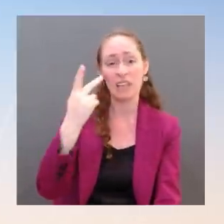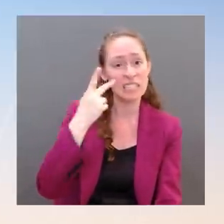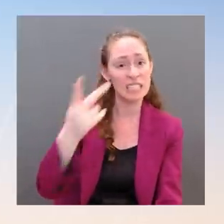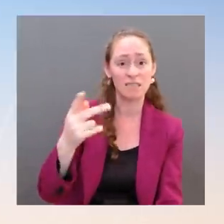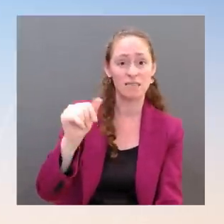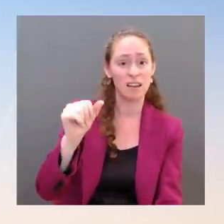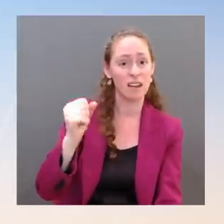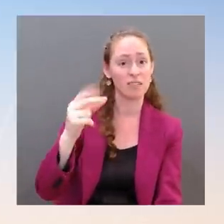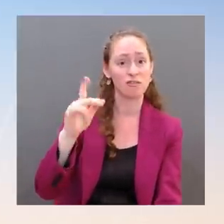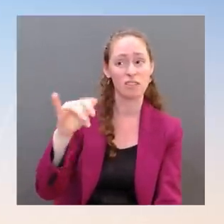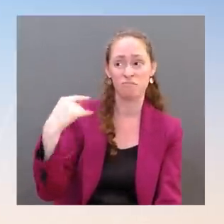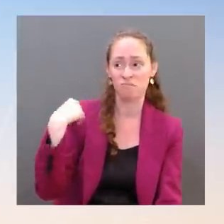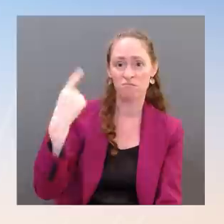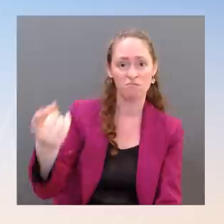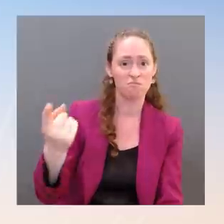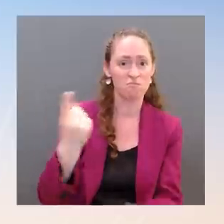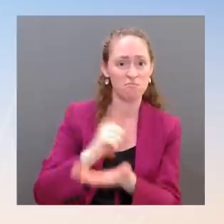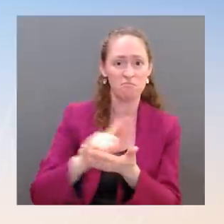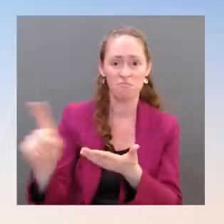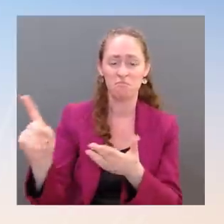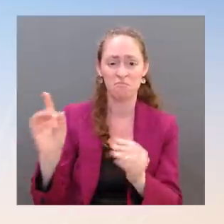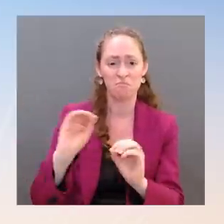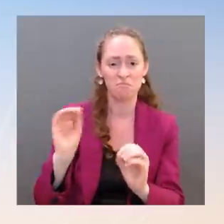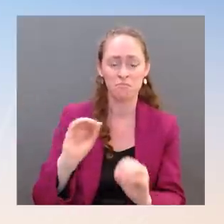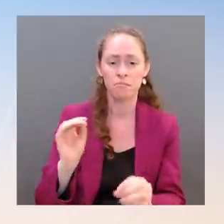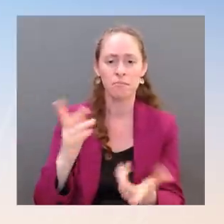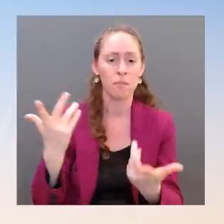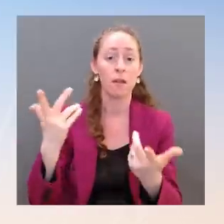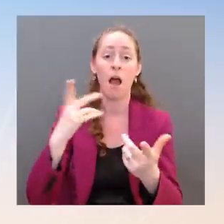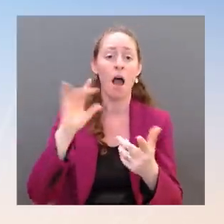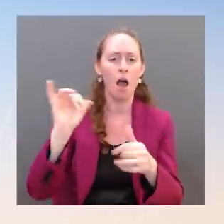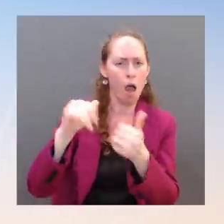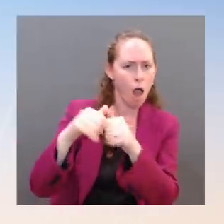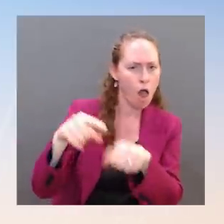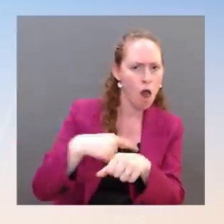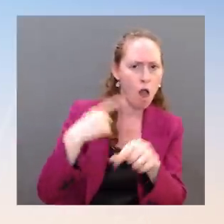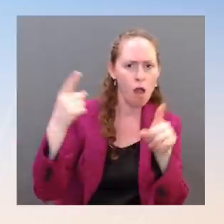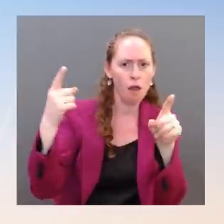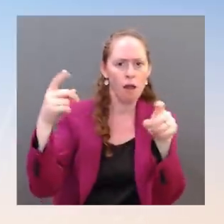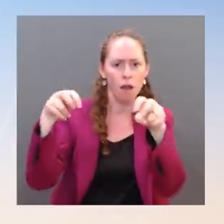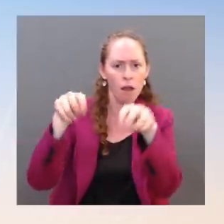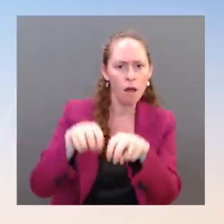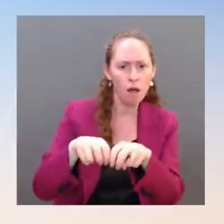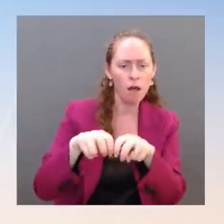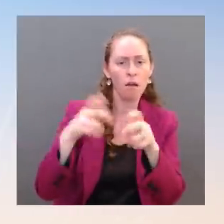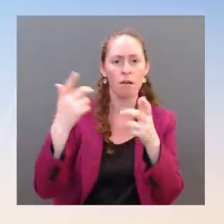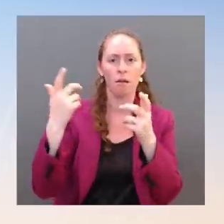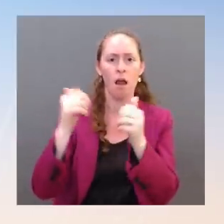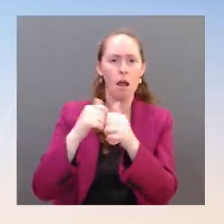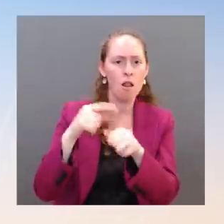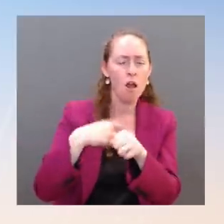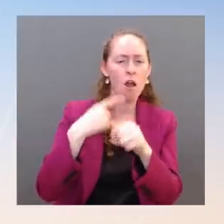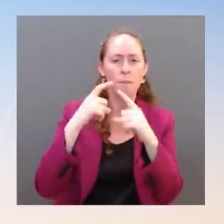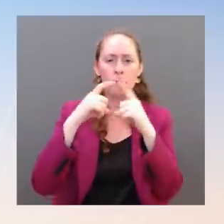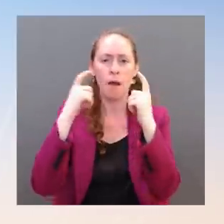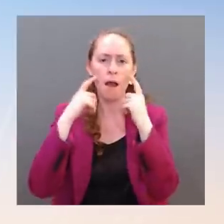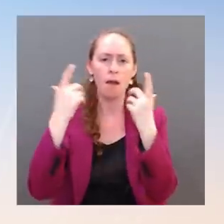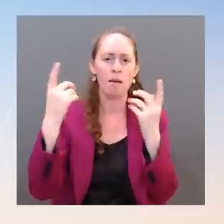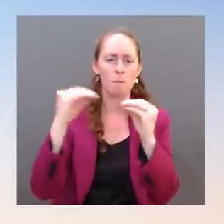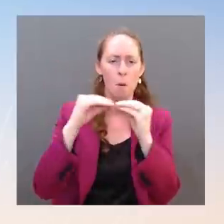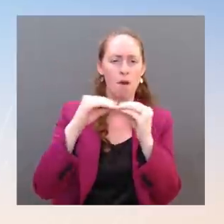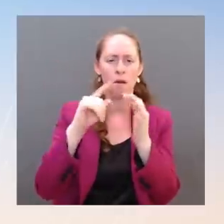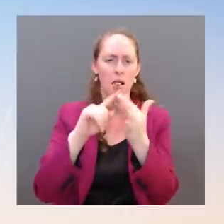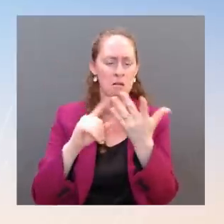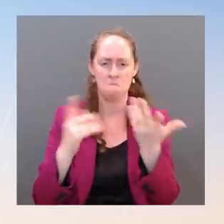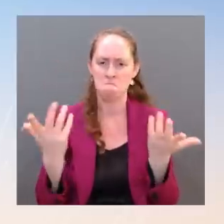to how long that person was in the room. We all wear masks. So, yeah, I mean, the way we if if he if he is if there was